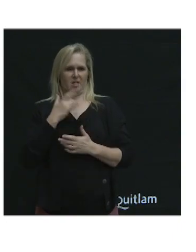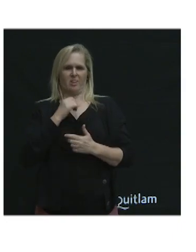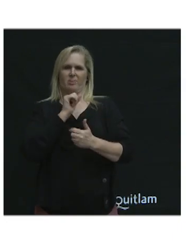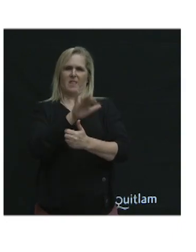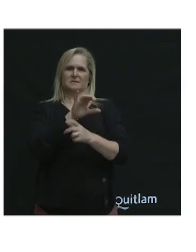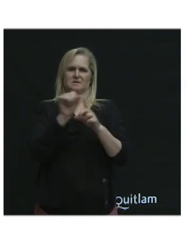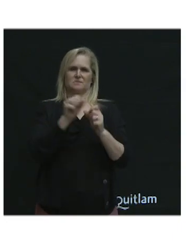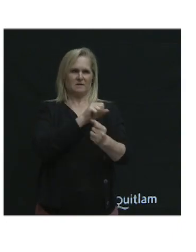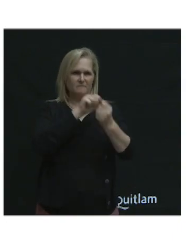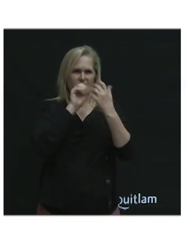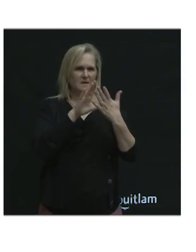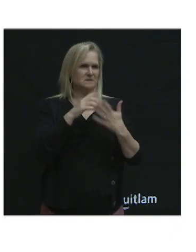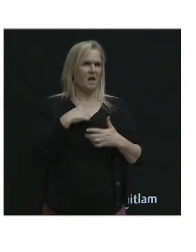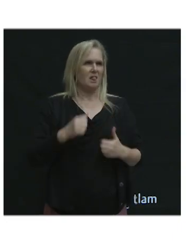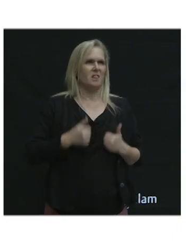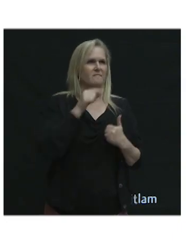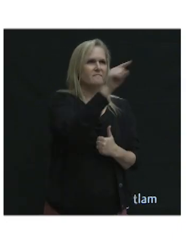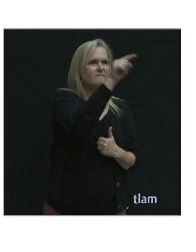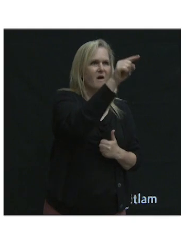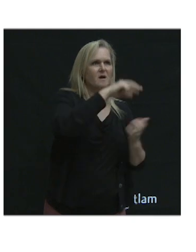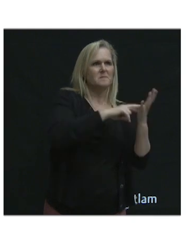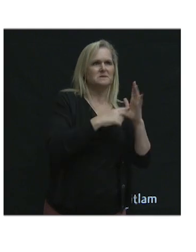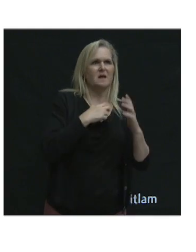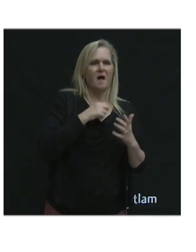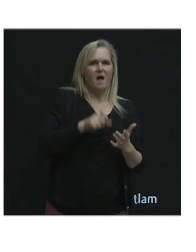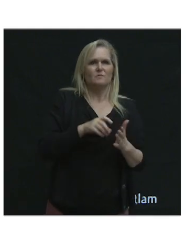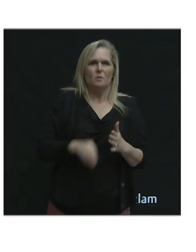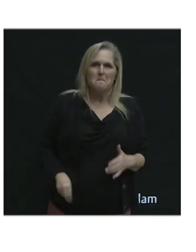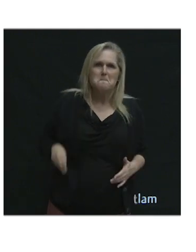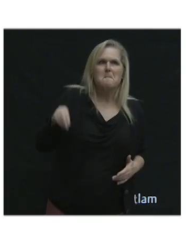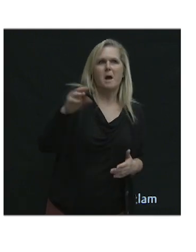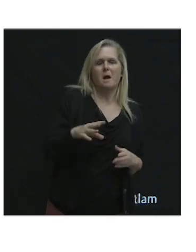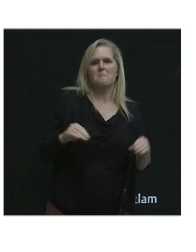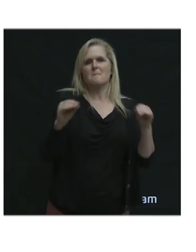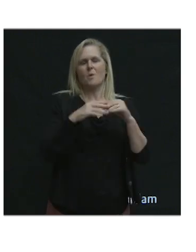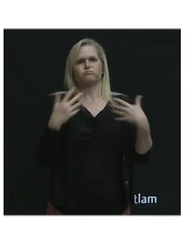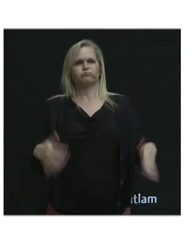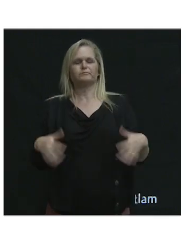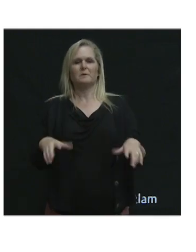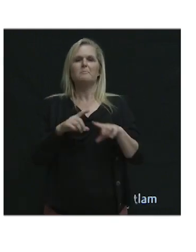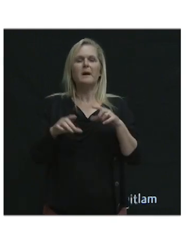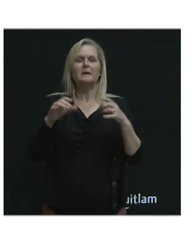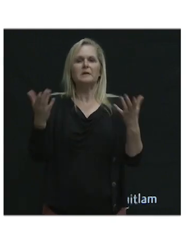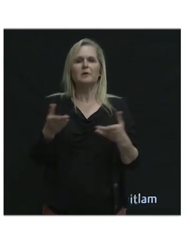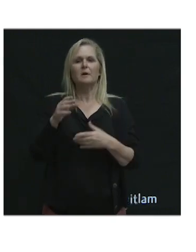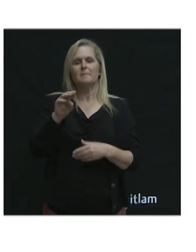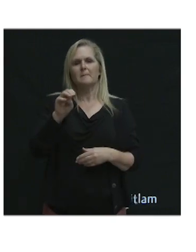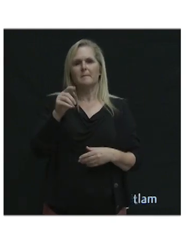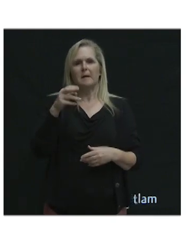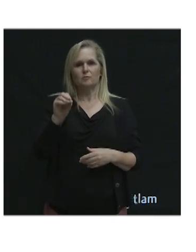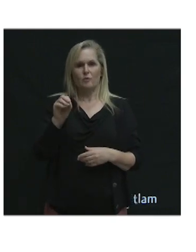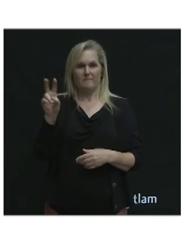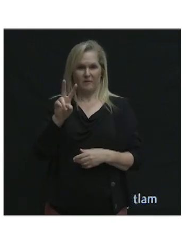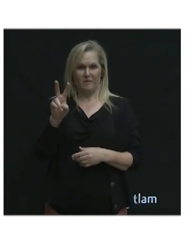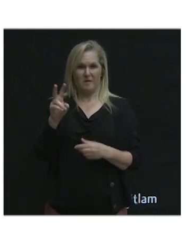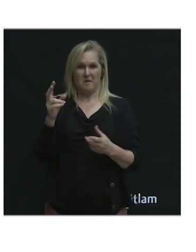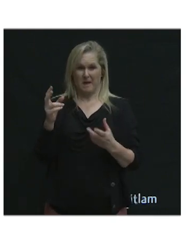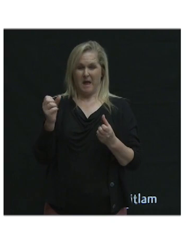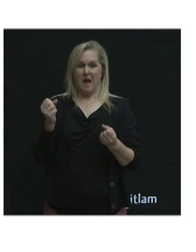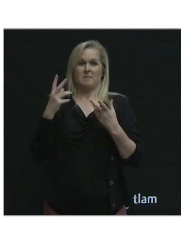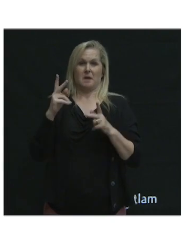The 2021 census would show that in Metro Vancouver, the number of newcomers who rely on the